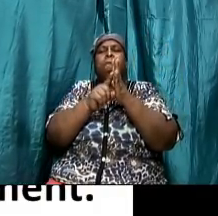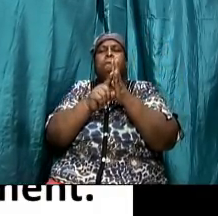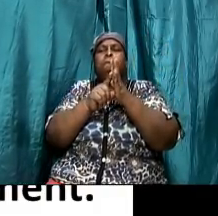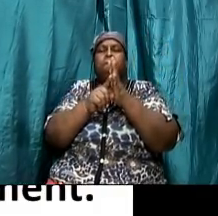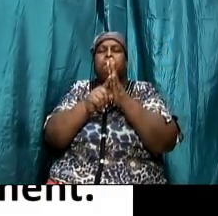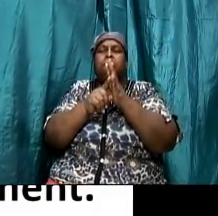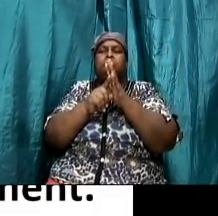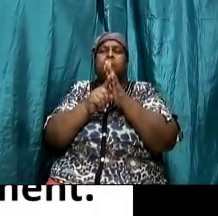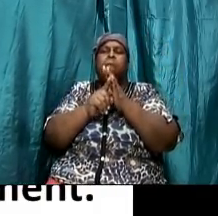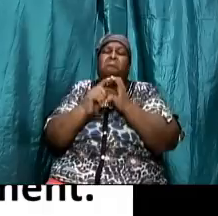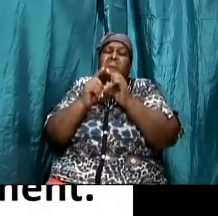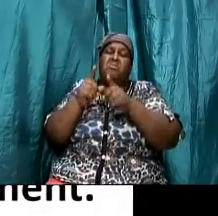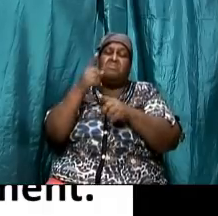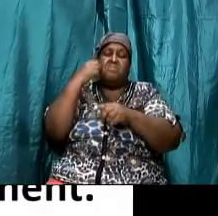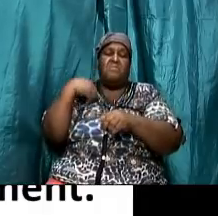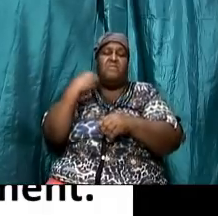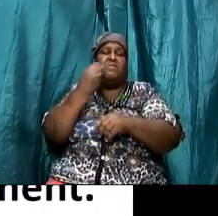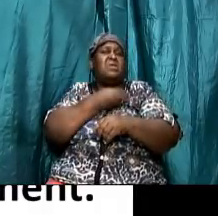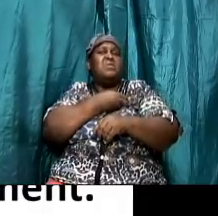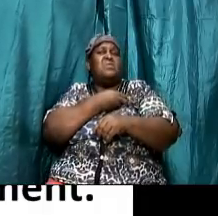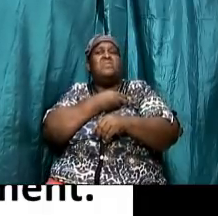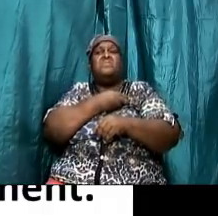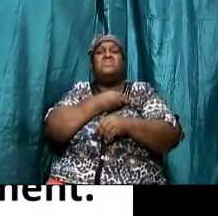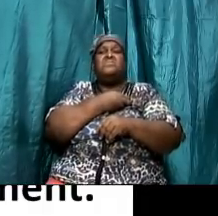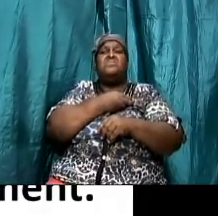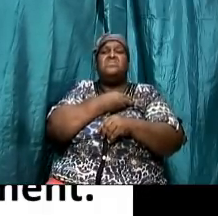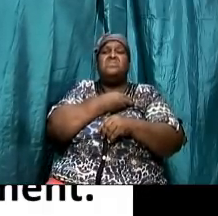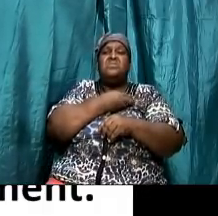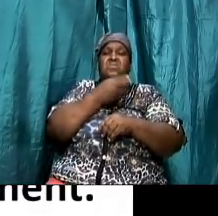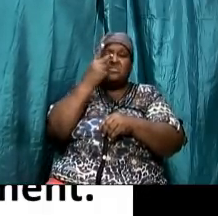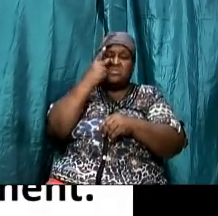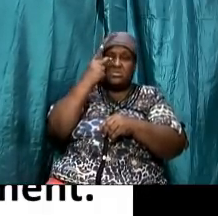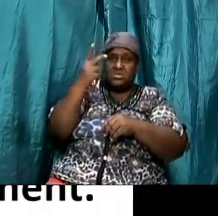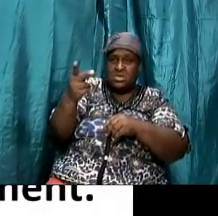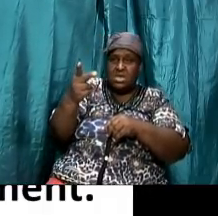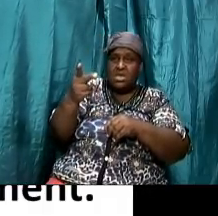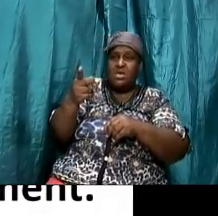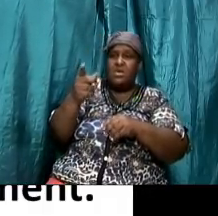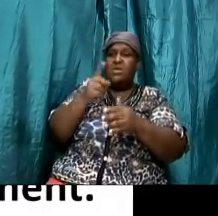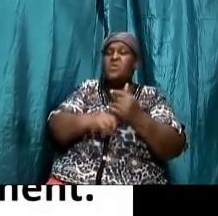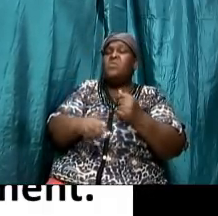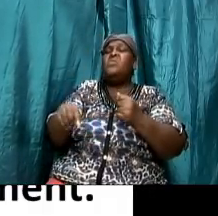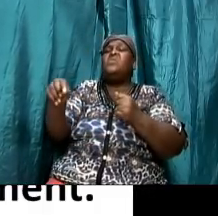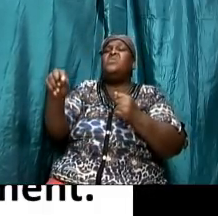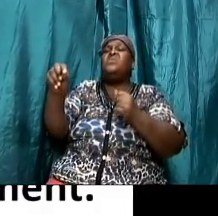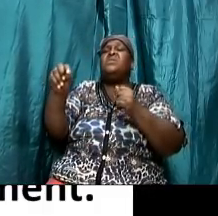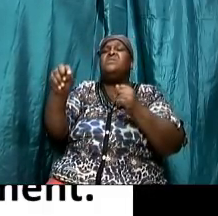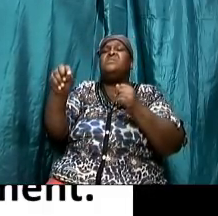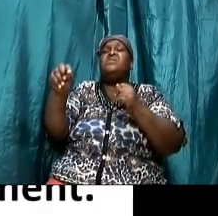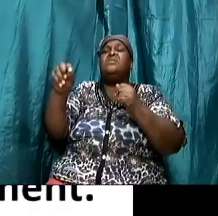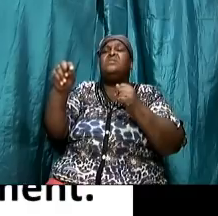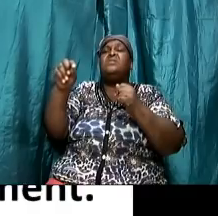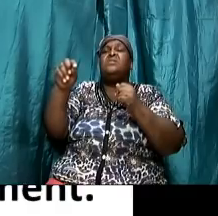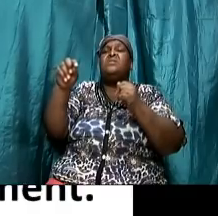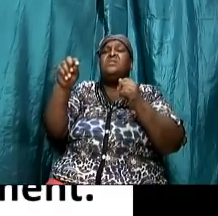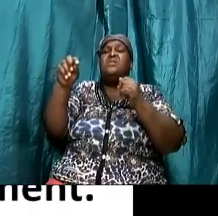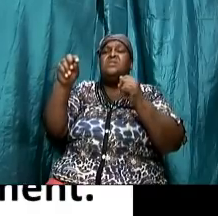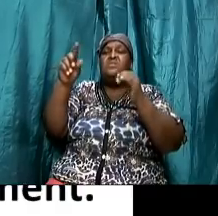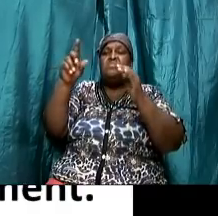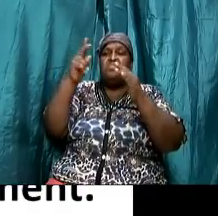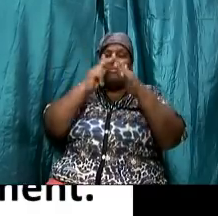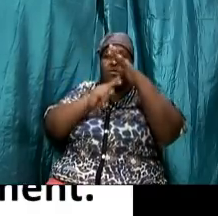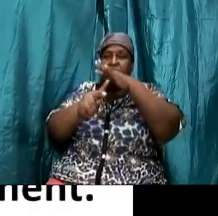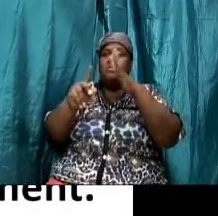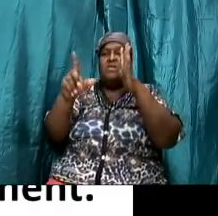in order for us to get to see what the sabbath and the law points to let us look at how the